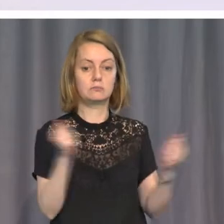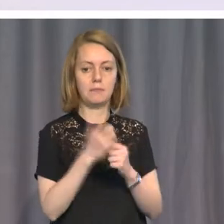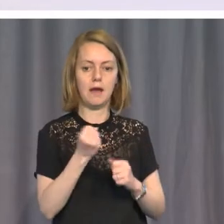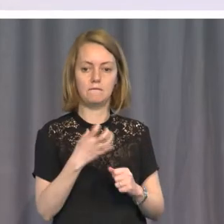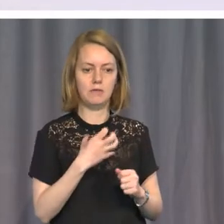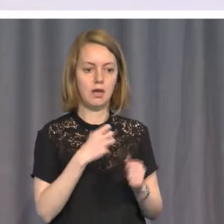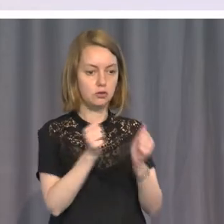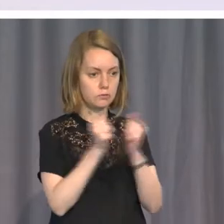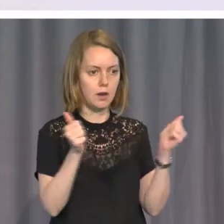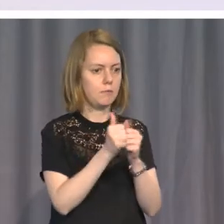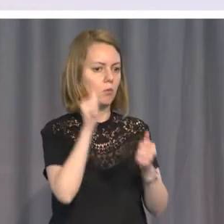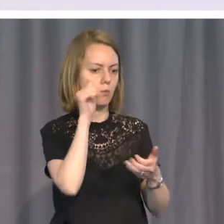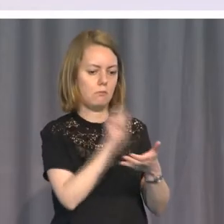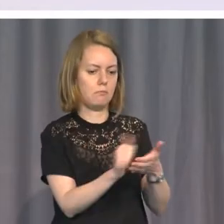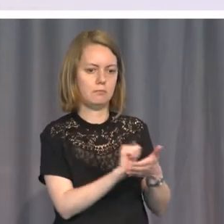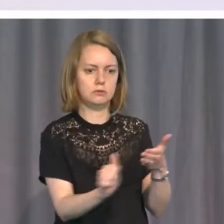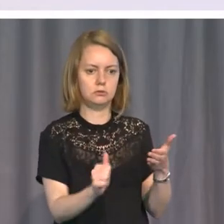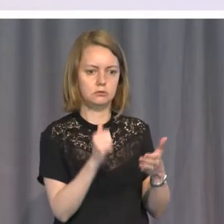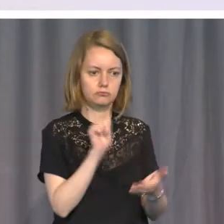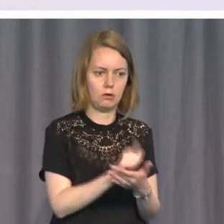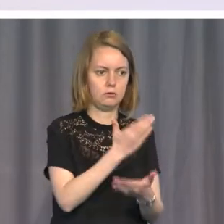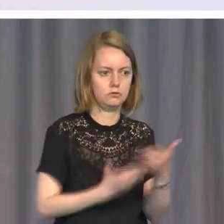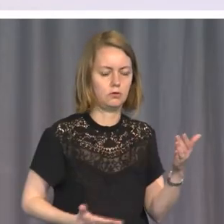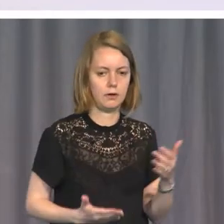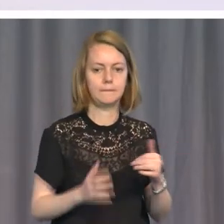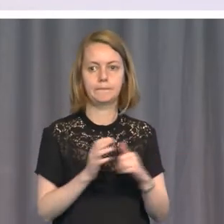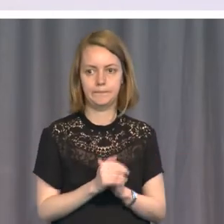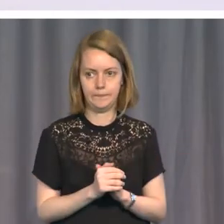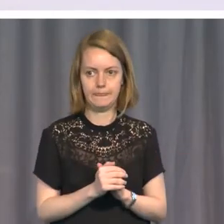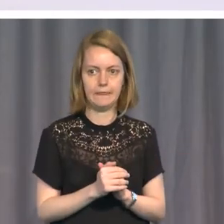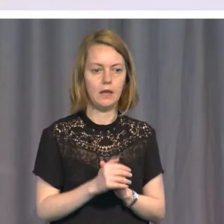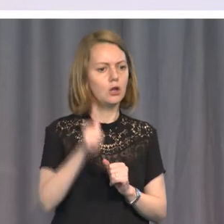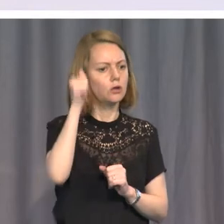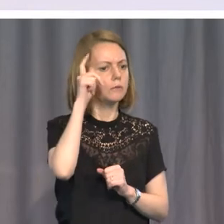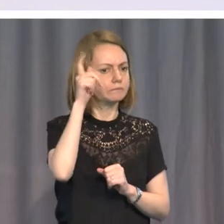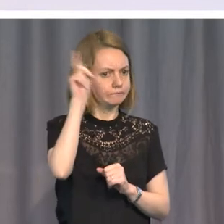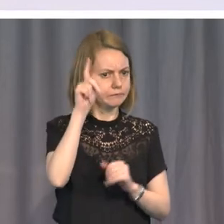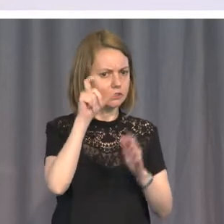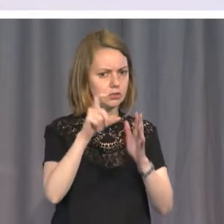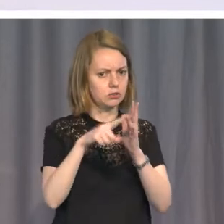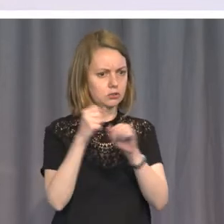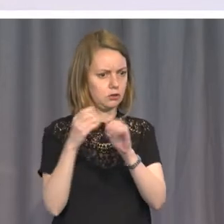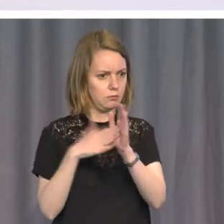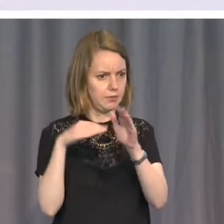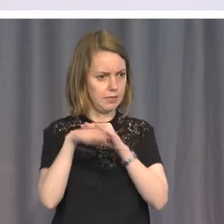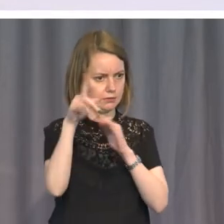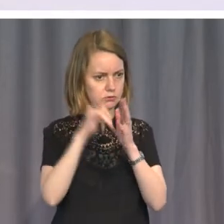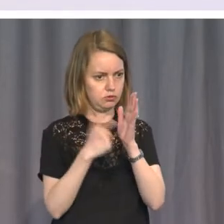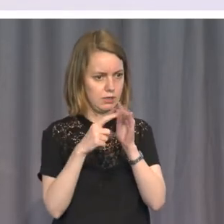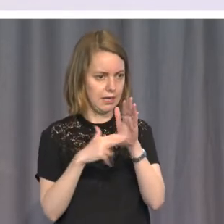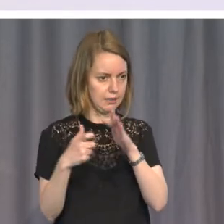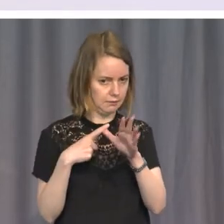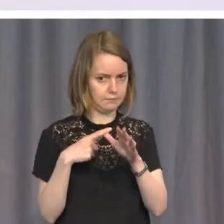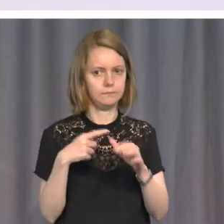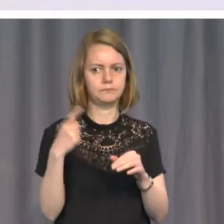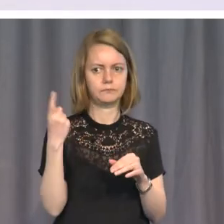And in the leader this year to the Commonwealth Conference, the government destroyed the independence of the